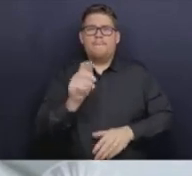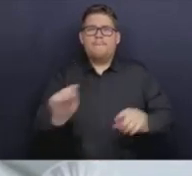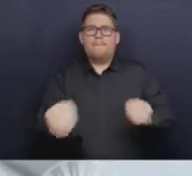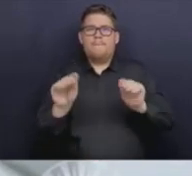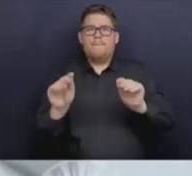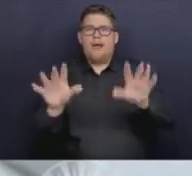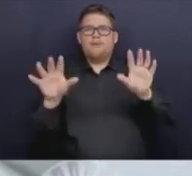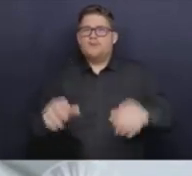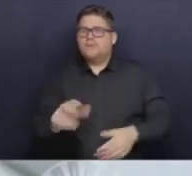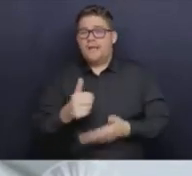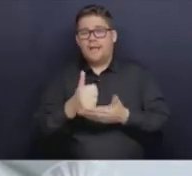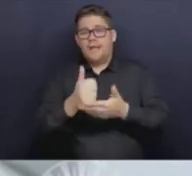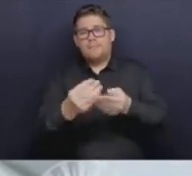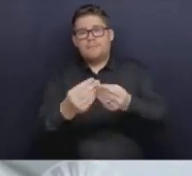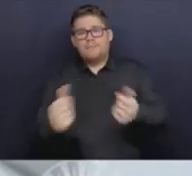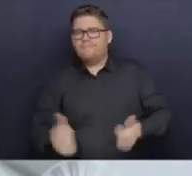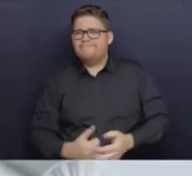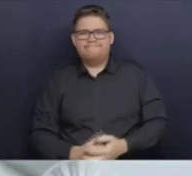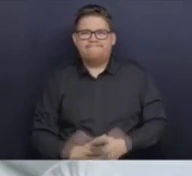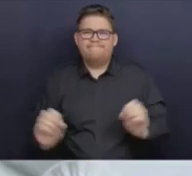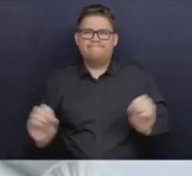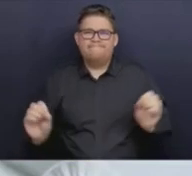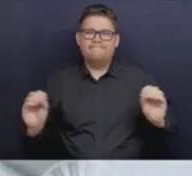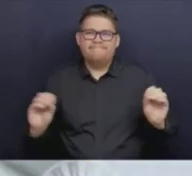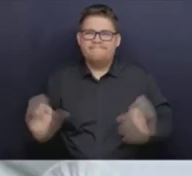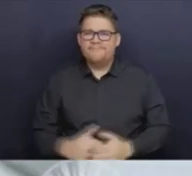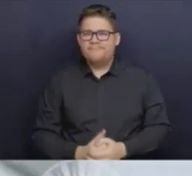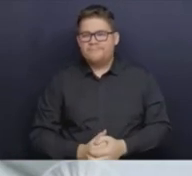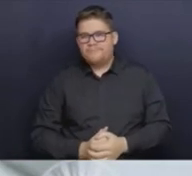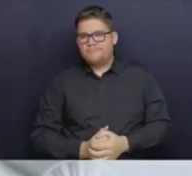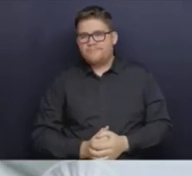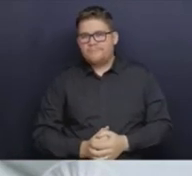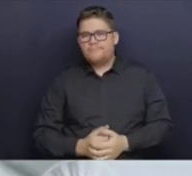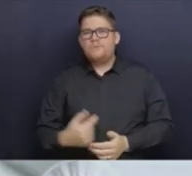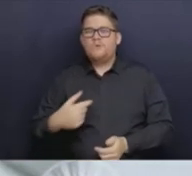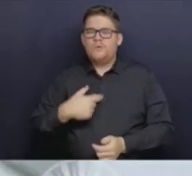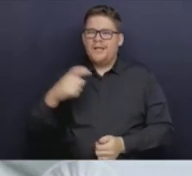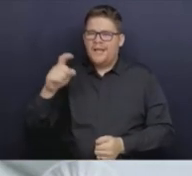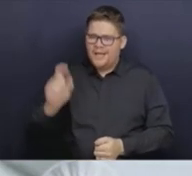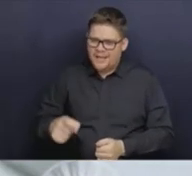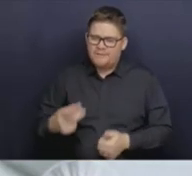things that we are doing and continue to do and need to continue to do together.